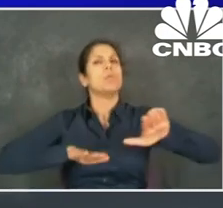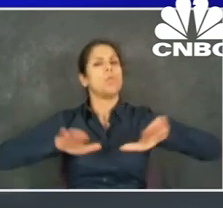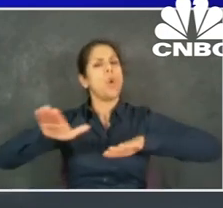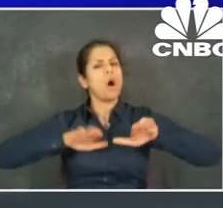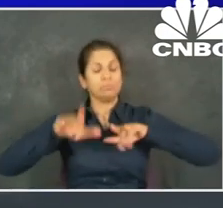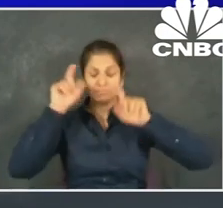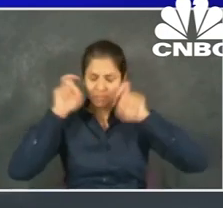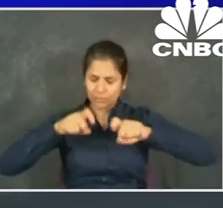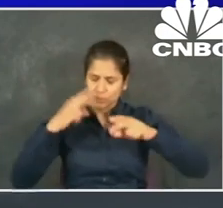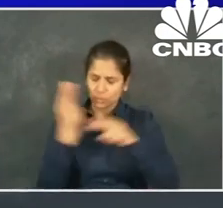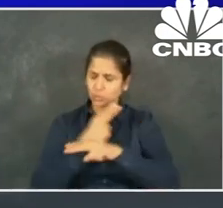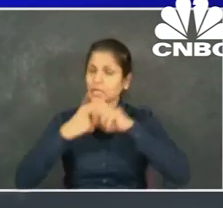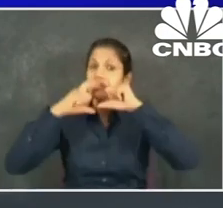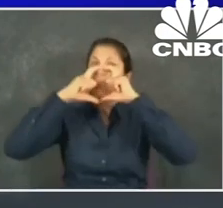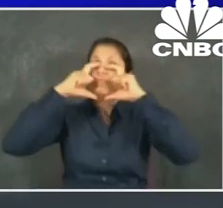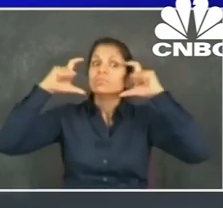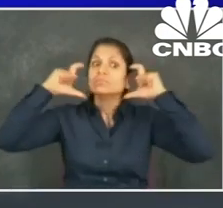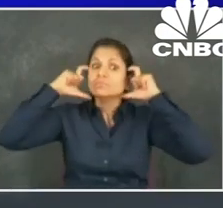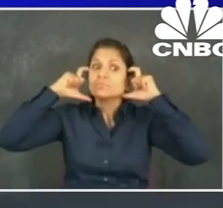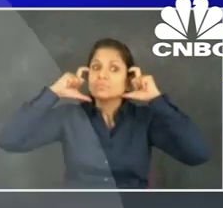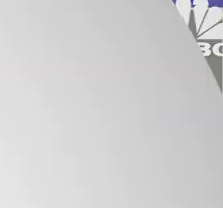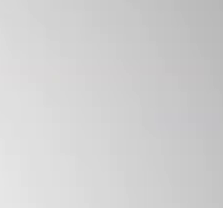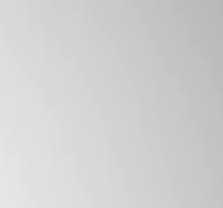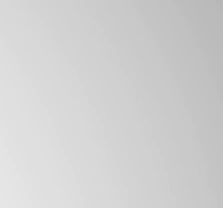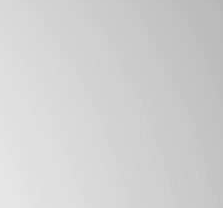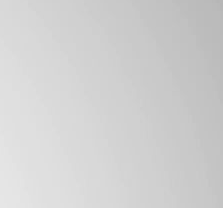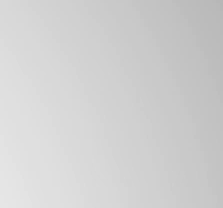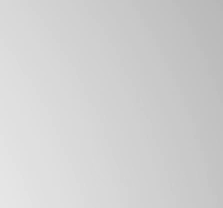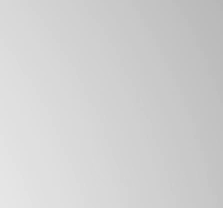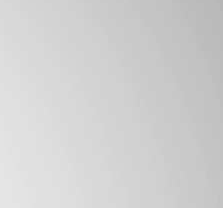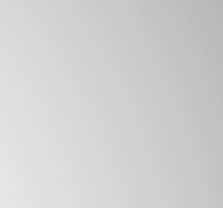someone will be offering you one out on the street if you don't have one.